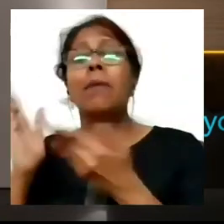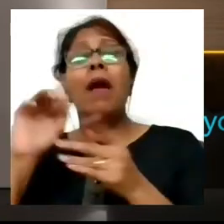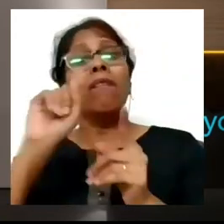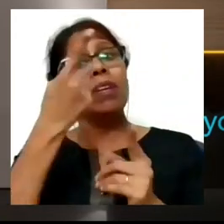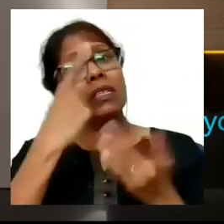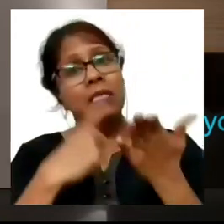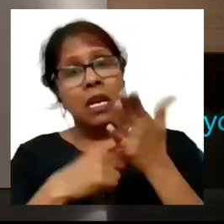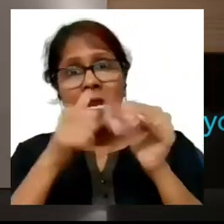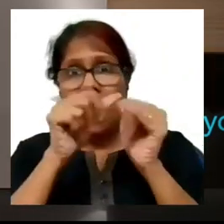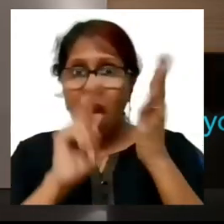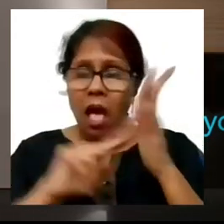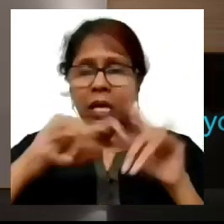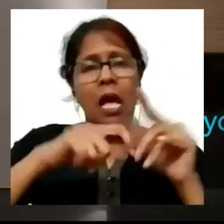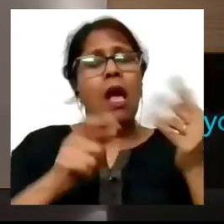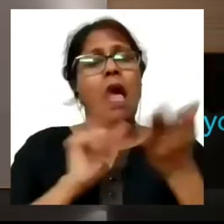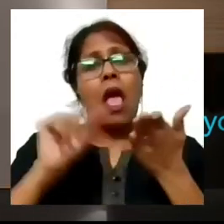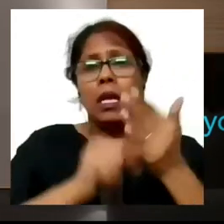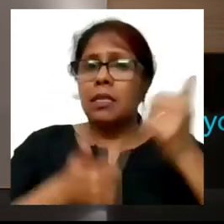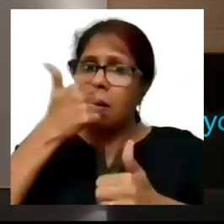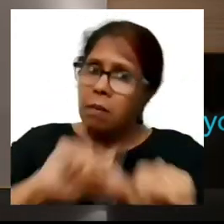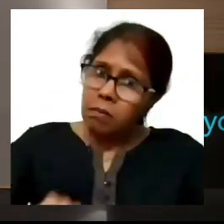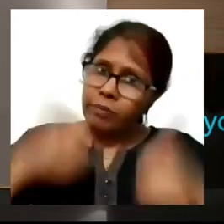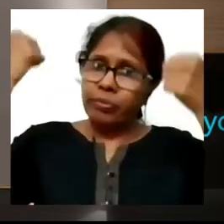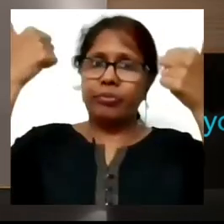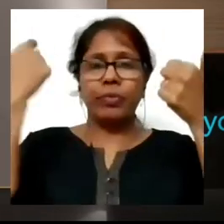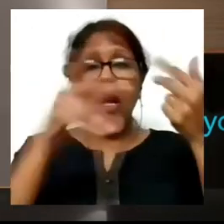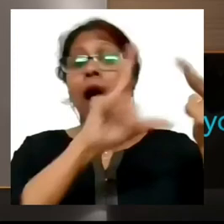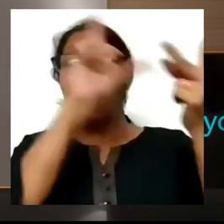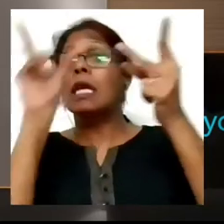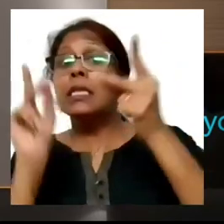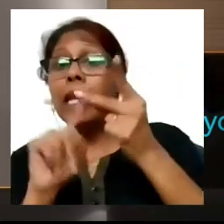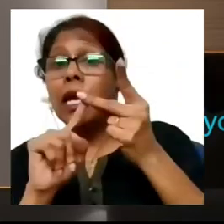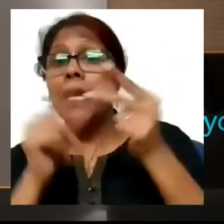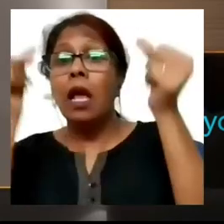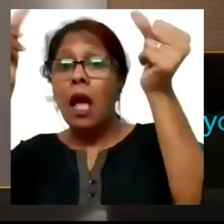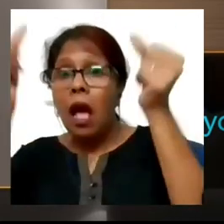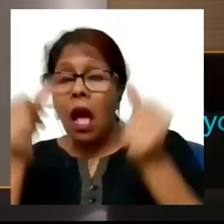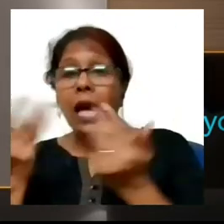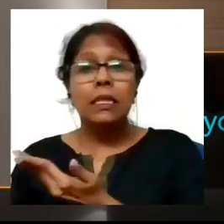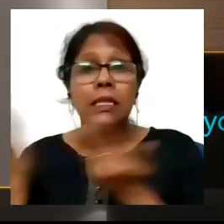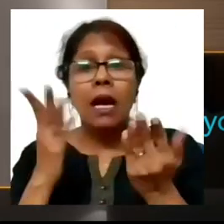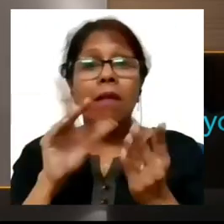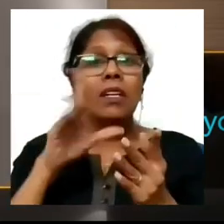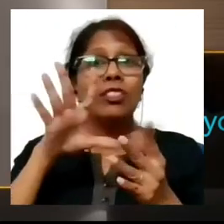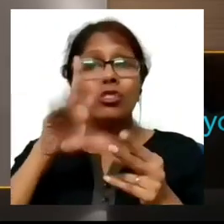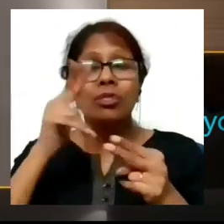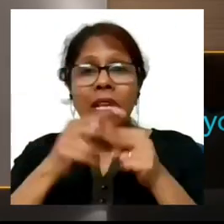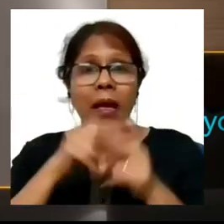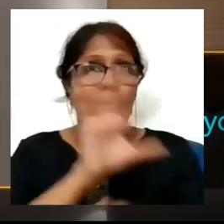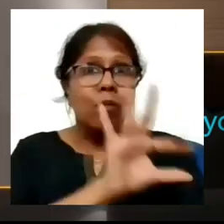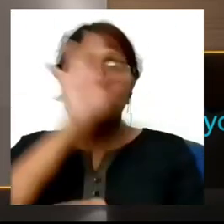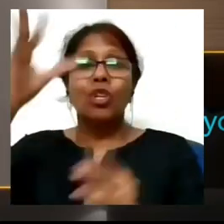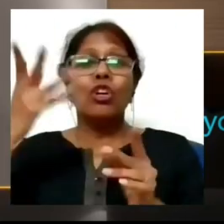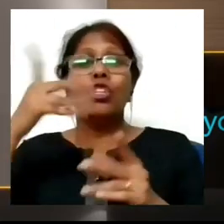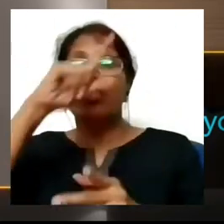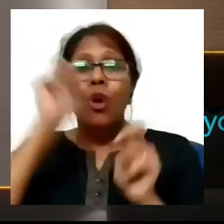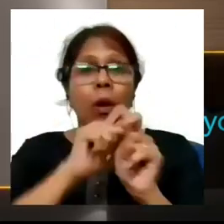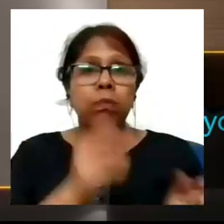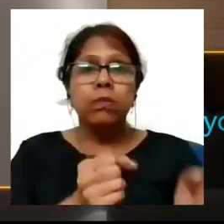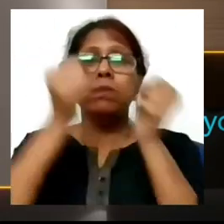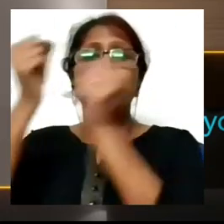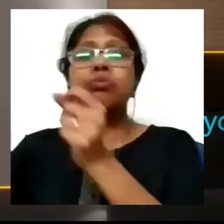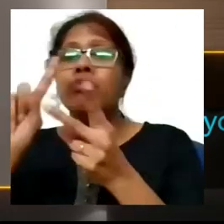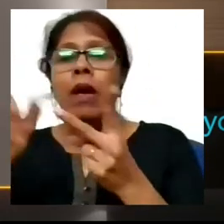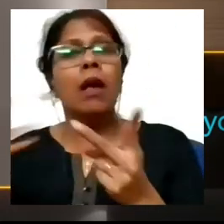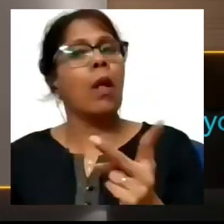exam simply because no service was willing to accept my disability so second time again same thing happens